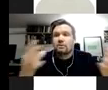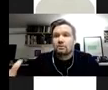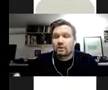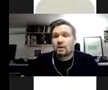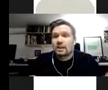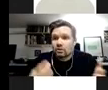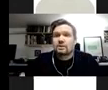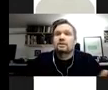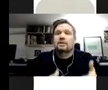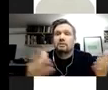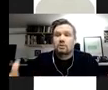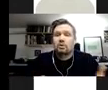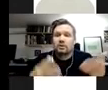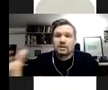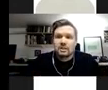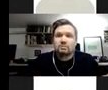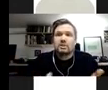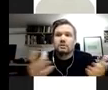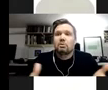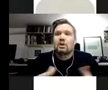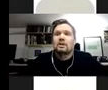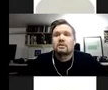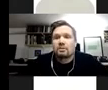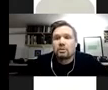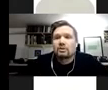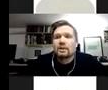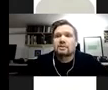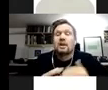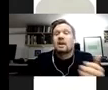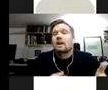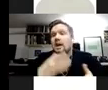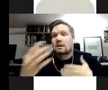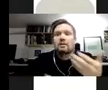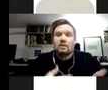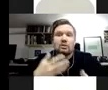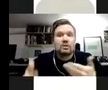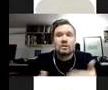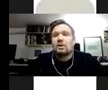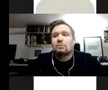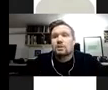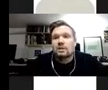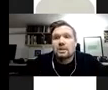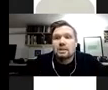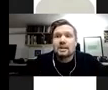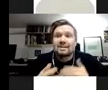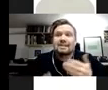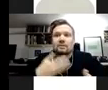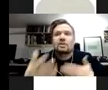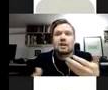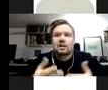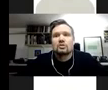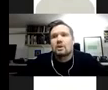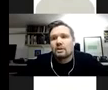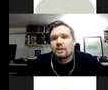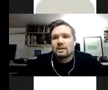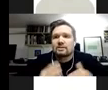of interests and viewpoints that need to be brought into that process, and the notion of objects in a state